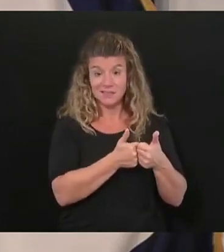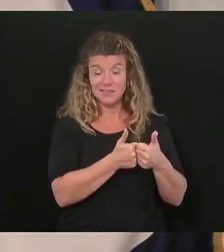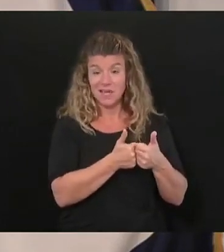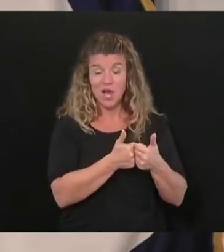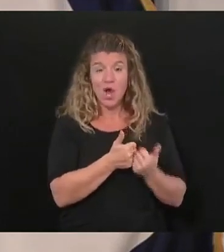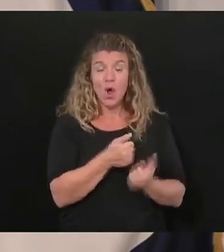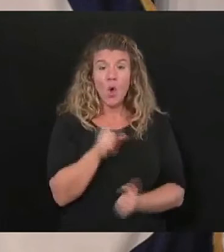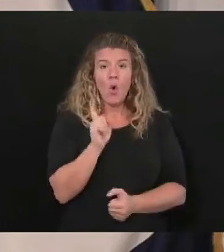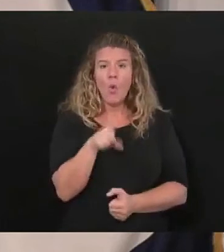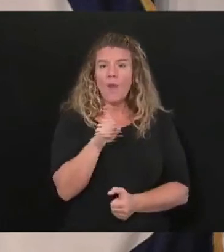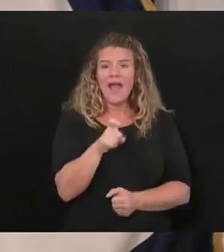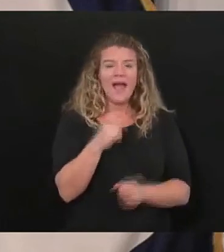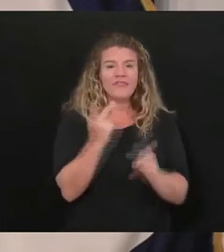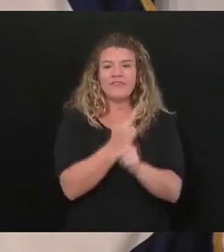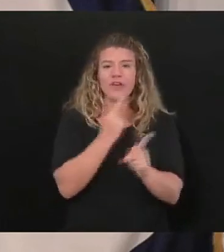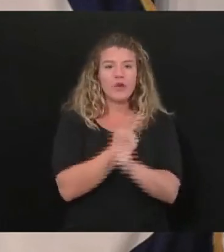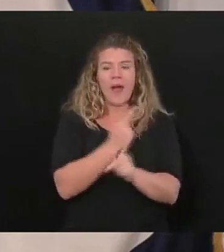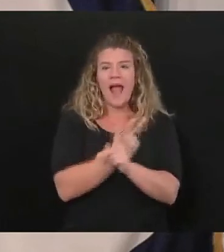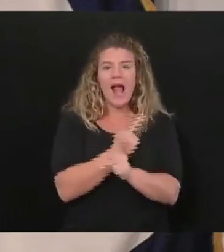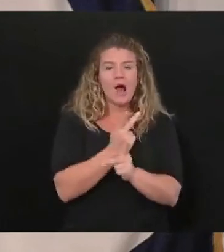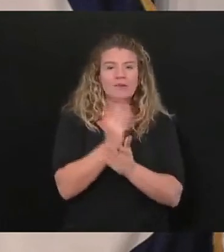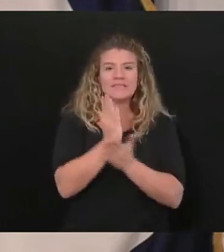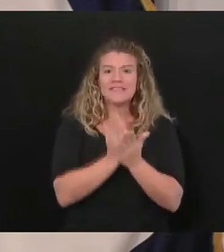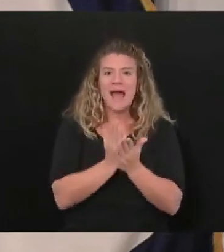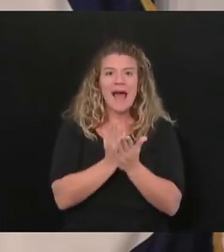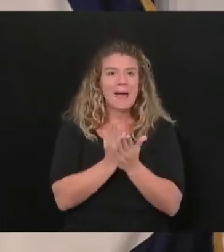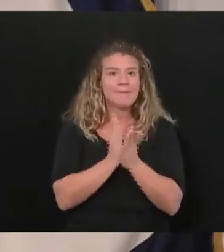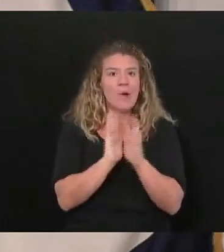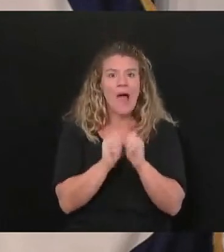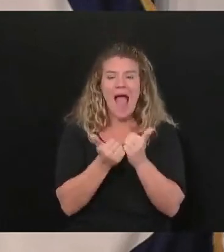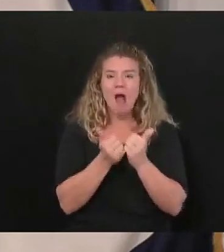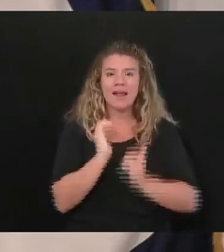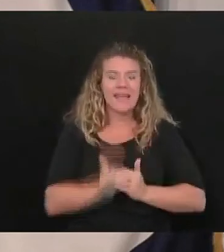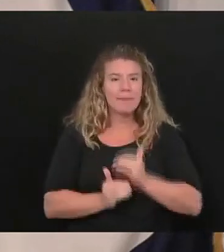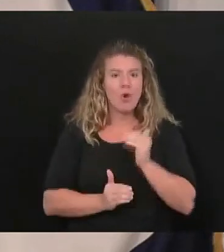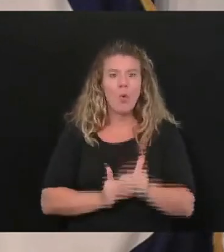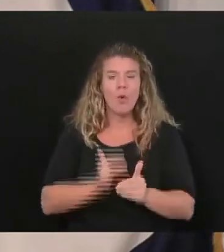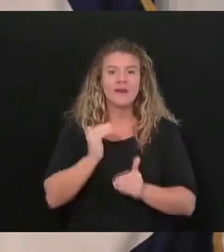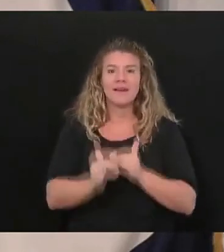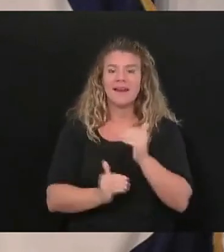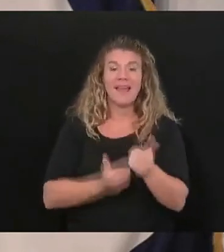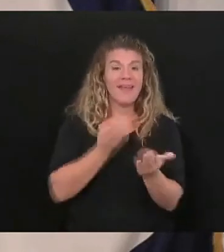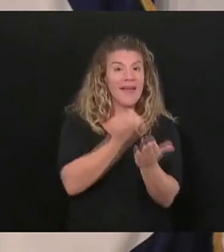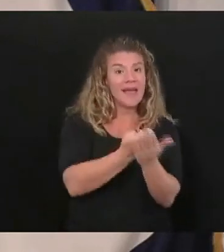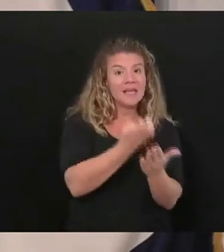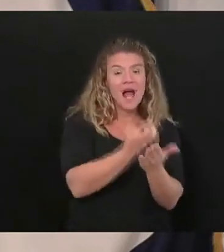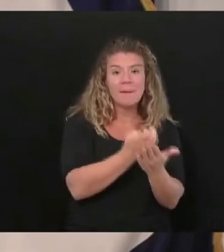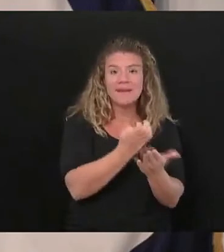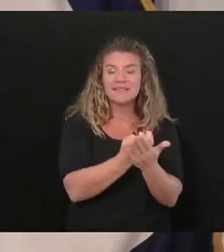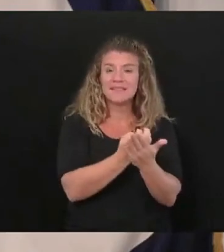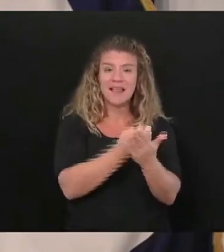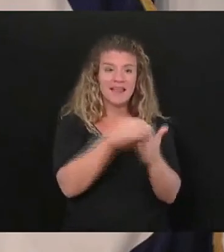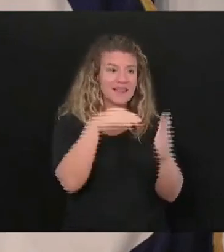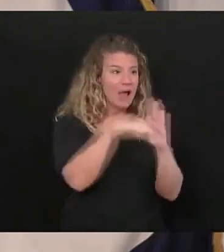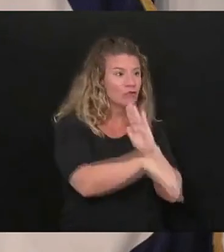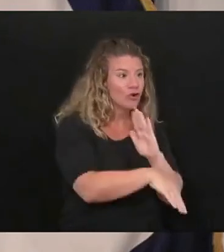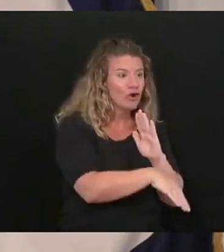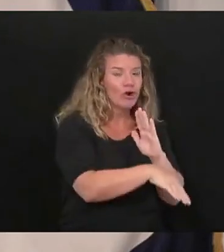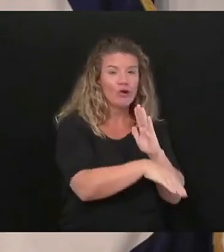to survive the economics and the economic downturn and the problems that we may